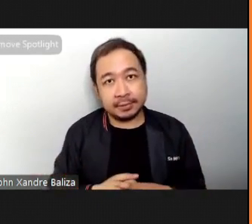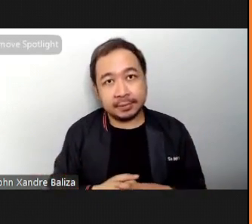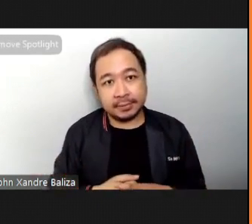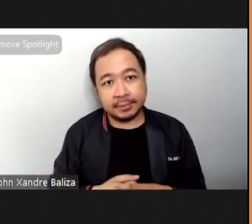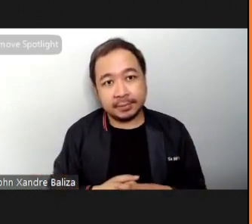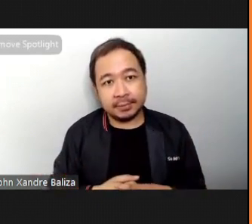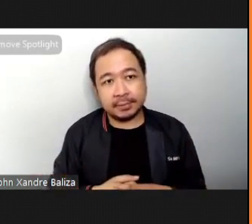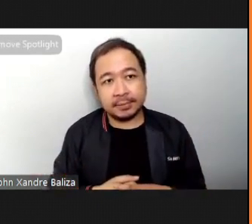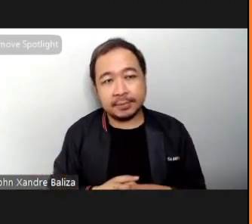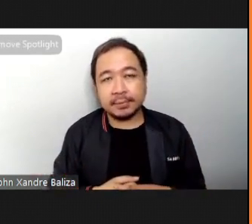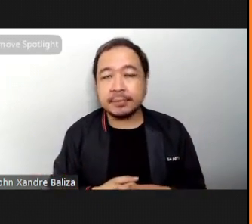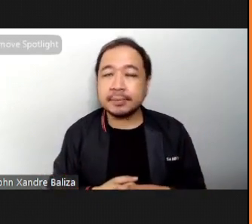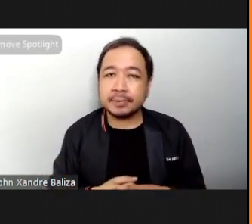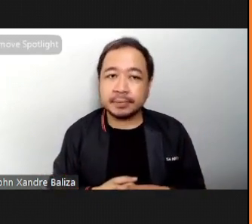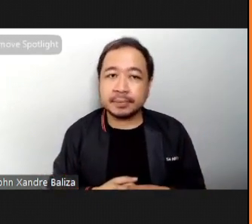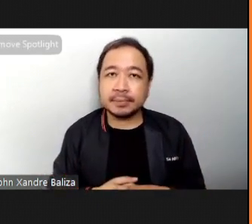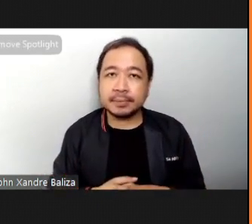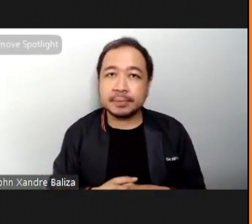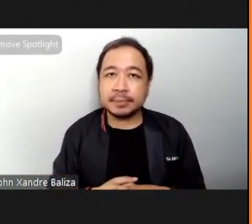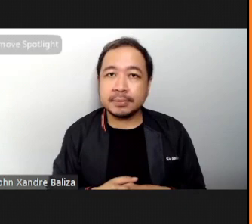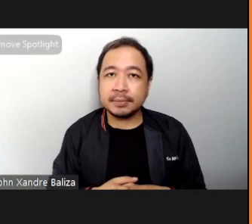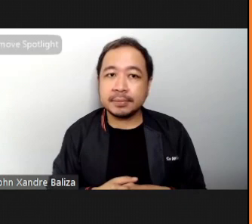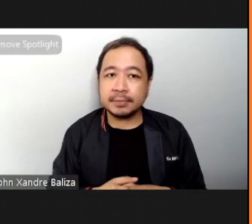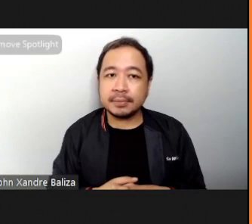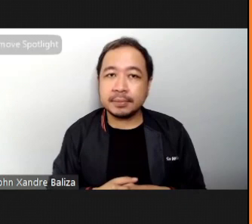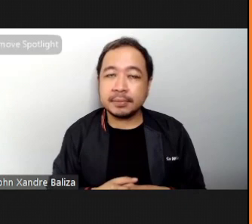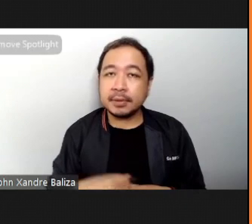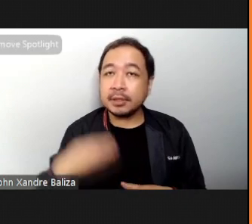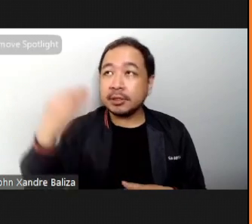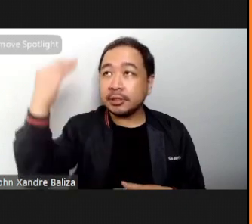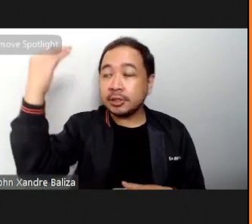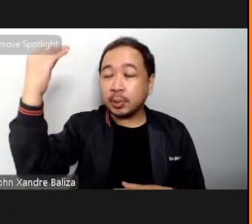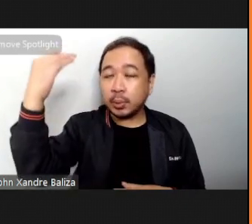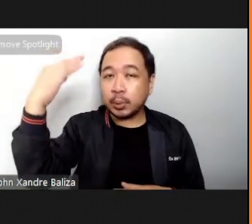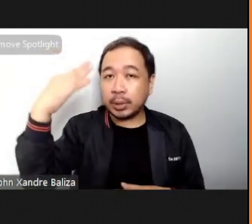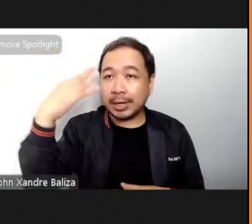Feel that light shining on your arms.